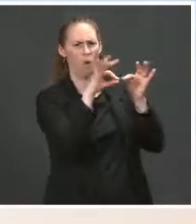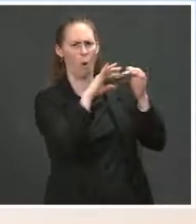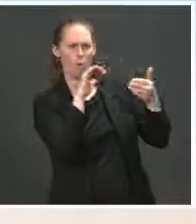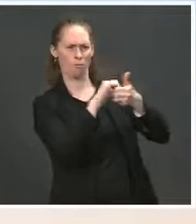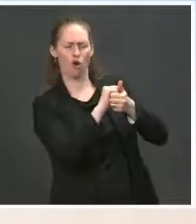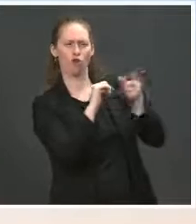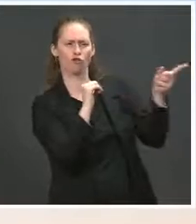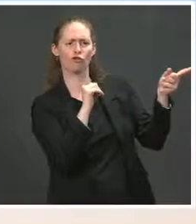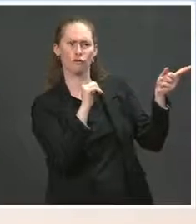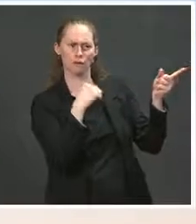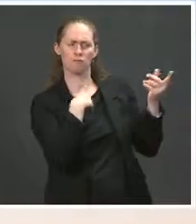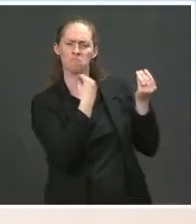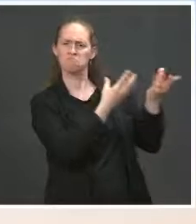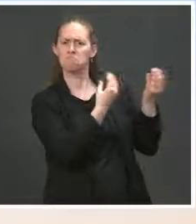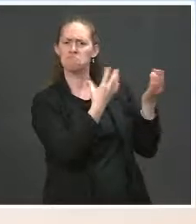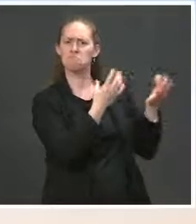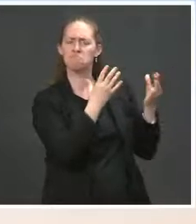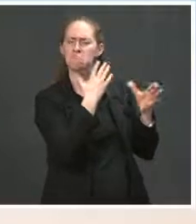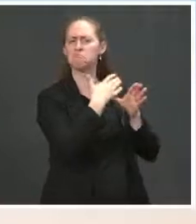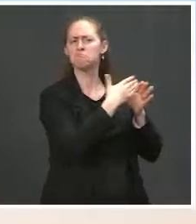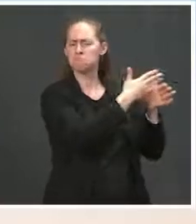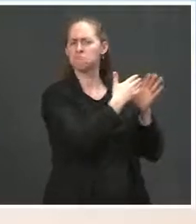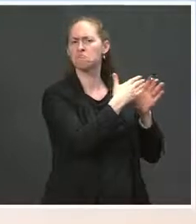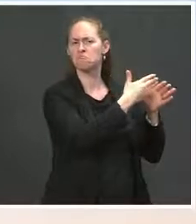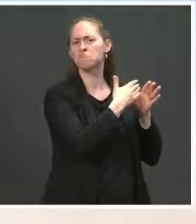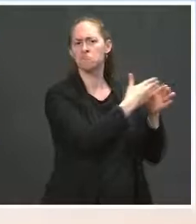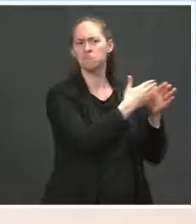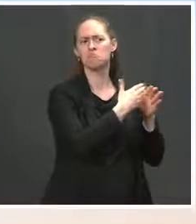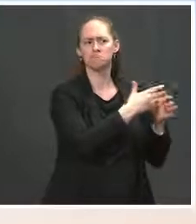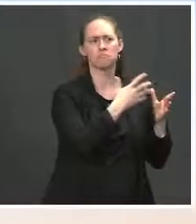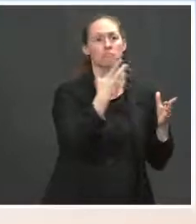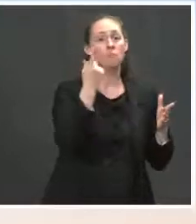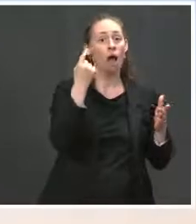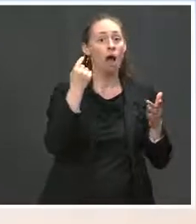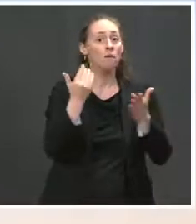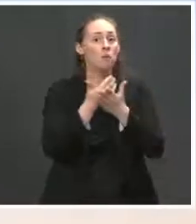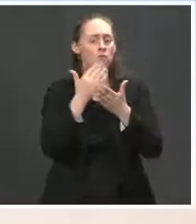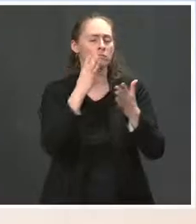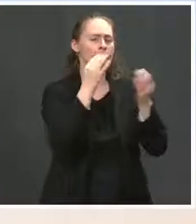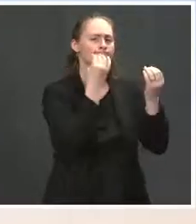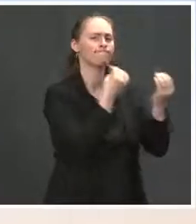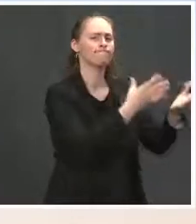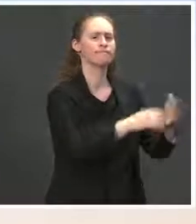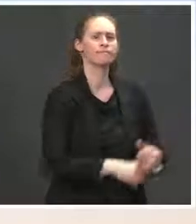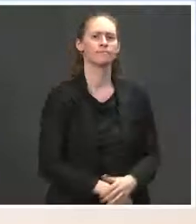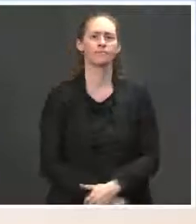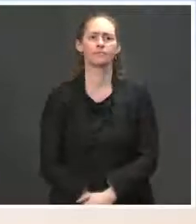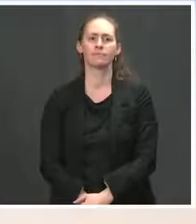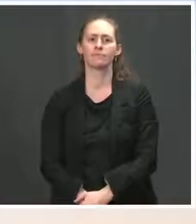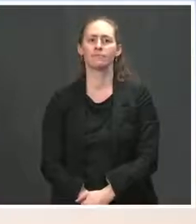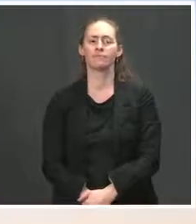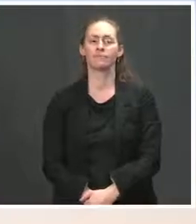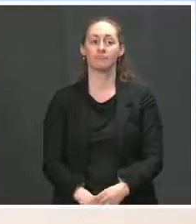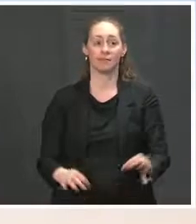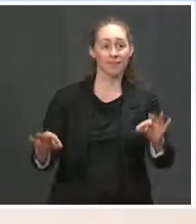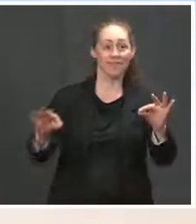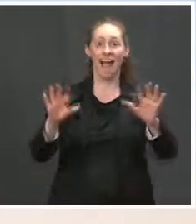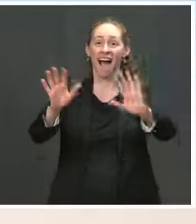intentions. And we will continue to do that on any future visits. Okay. Oh, I have one — oh, hello.